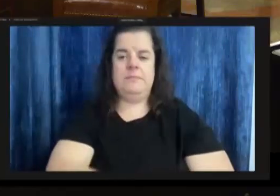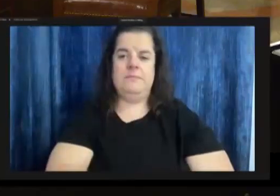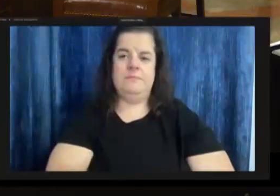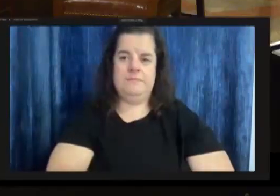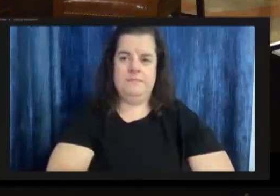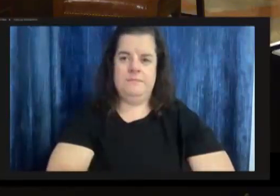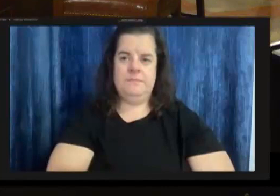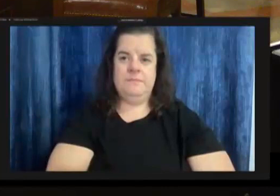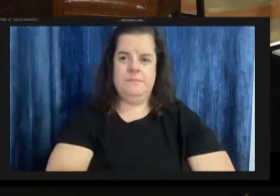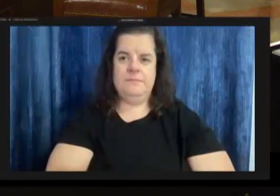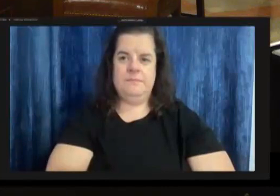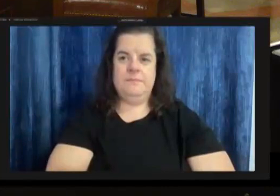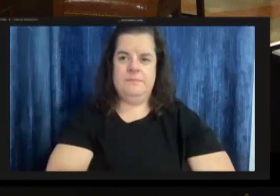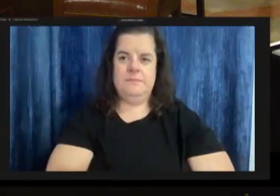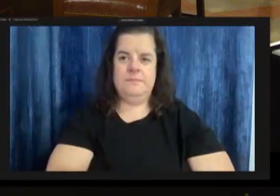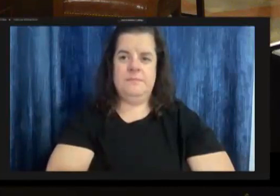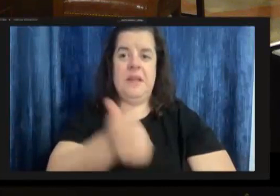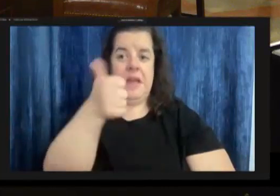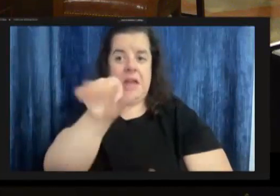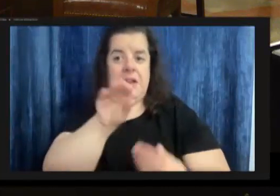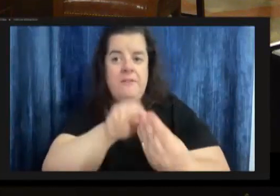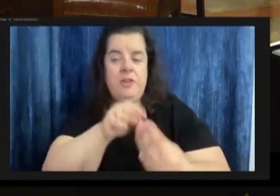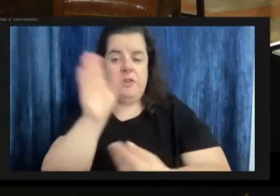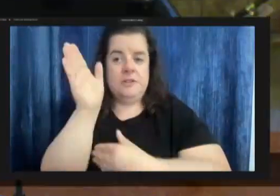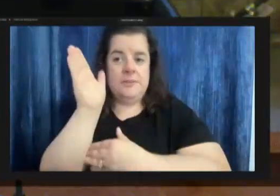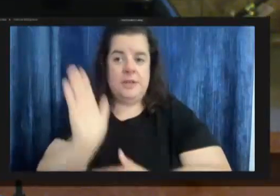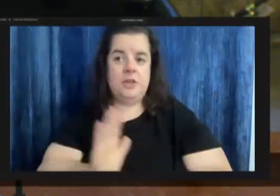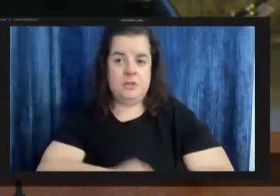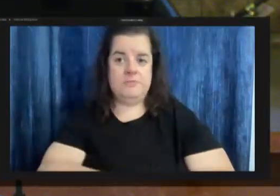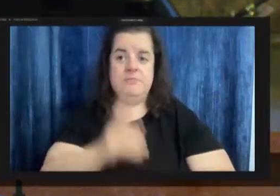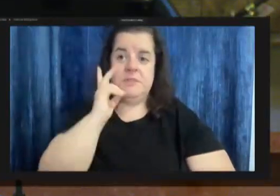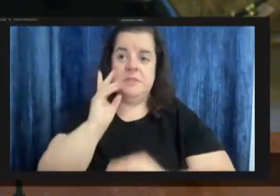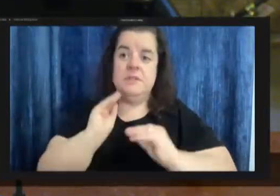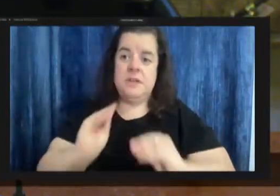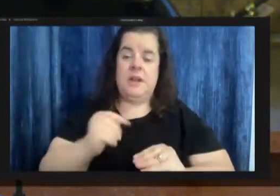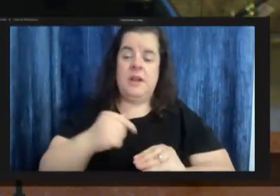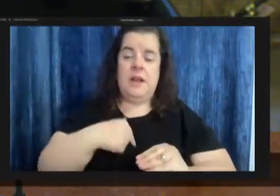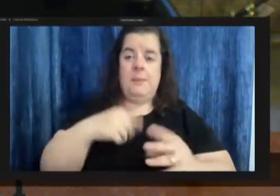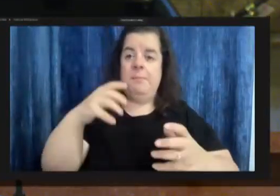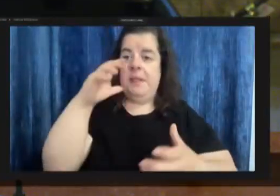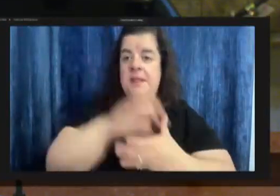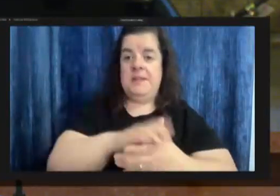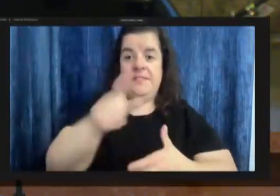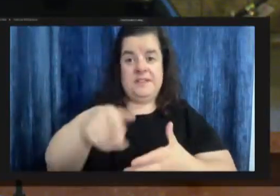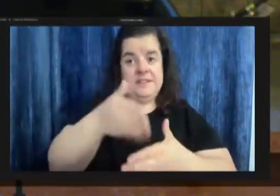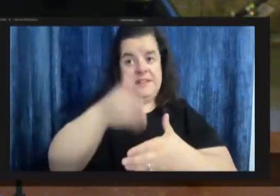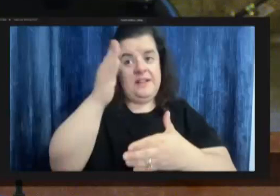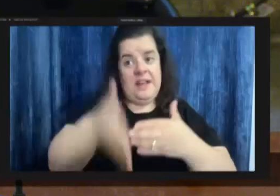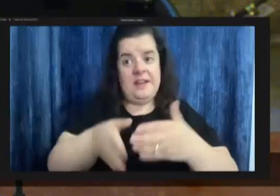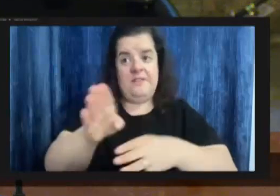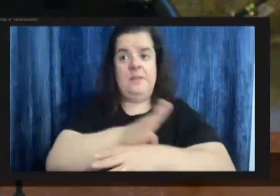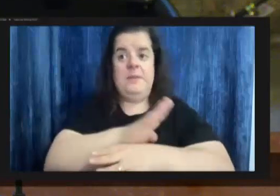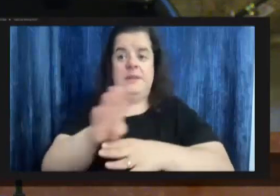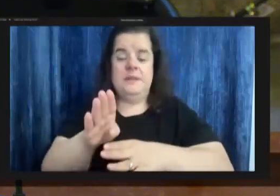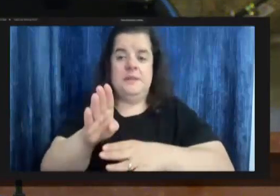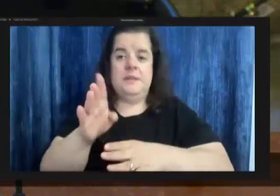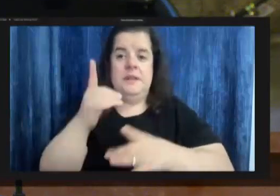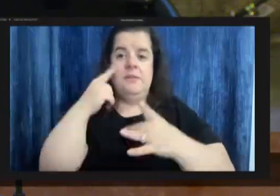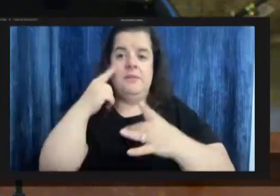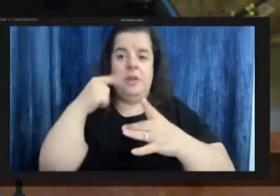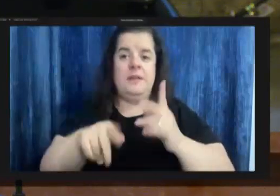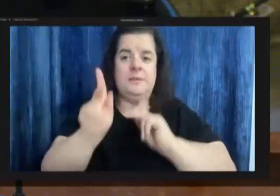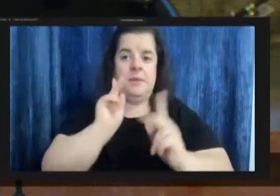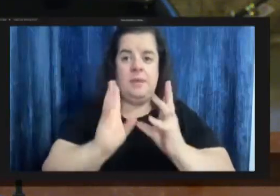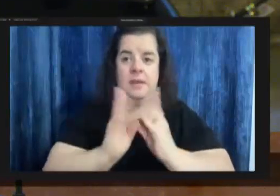thank you thank further speakers seeing none i believe that exhausts the business of of this public hearing